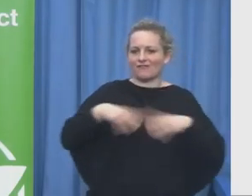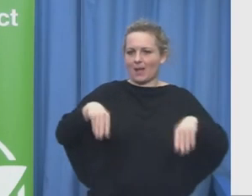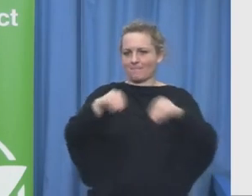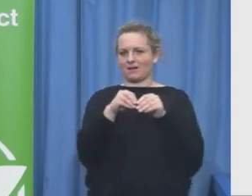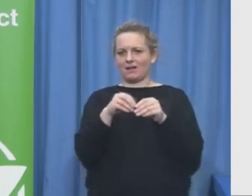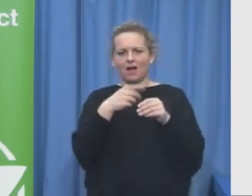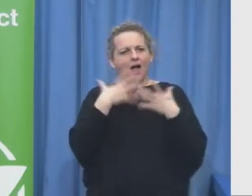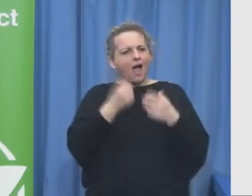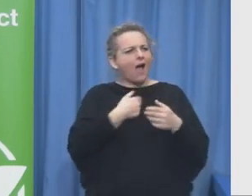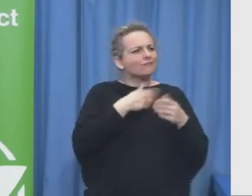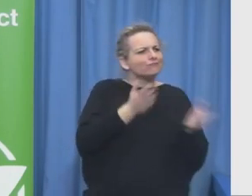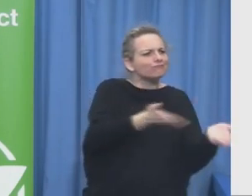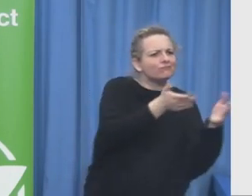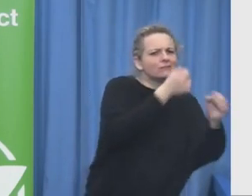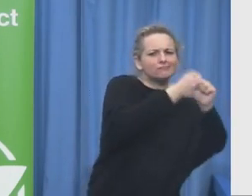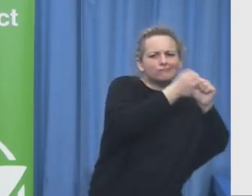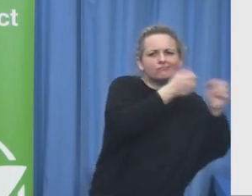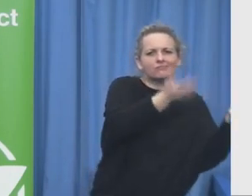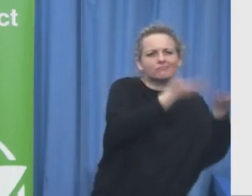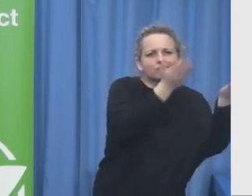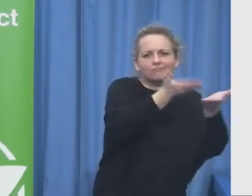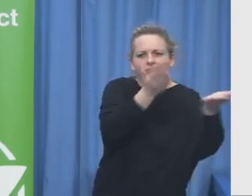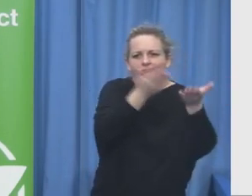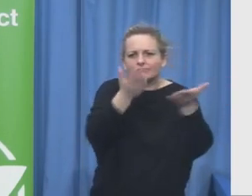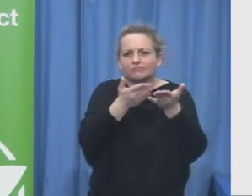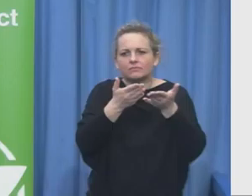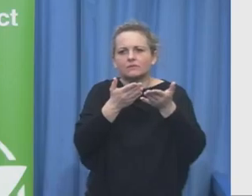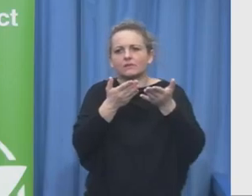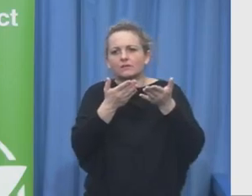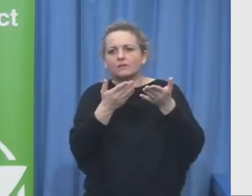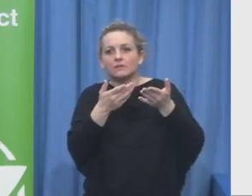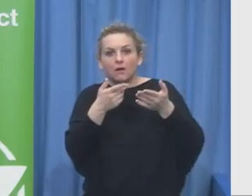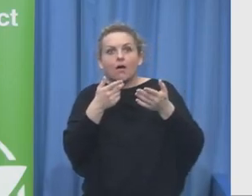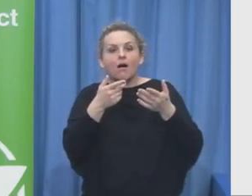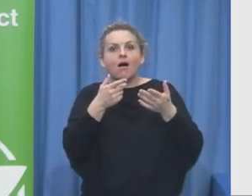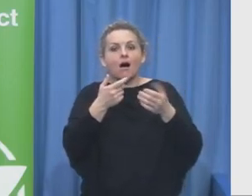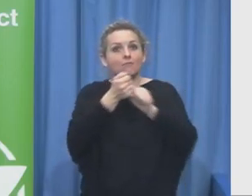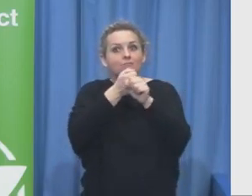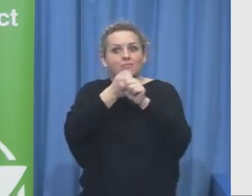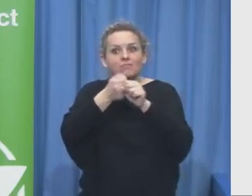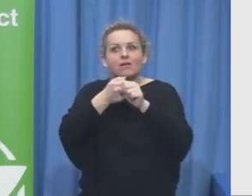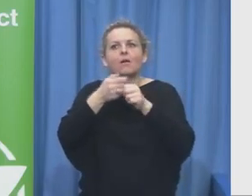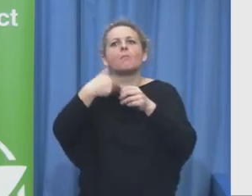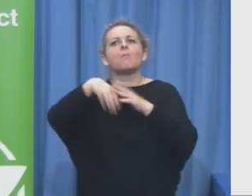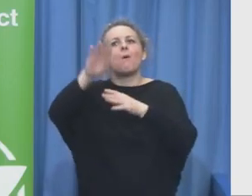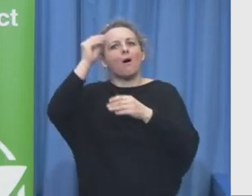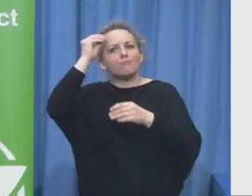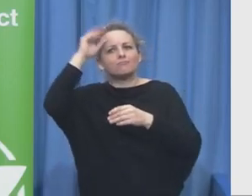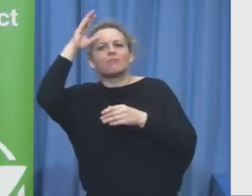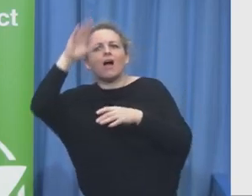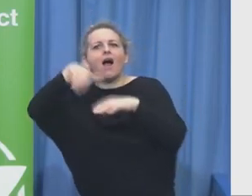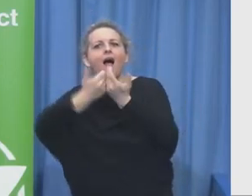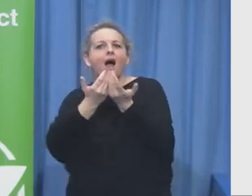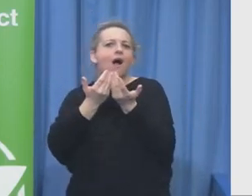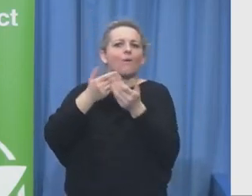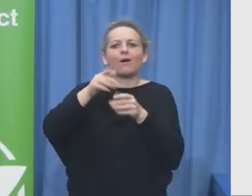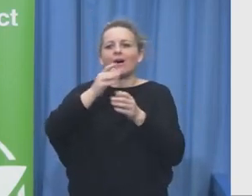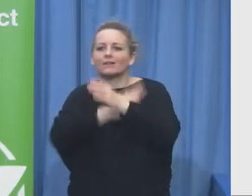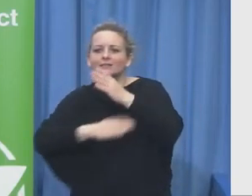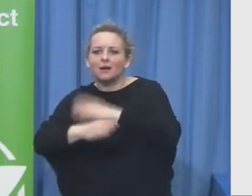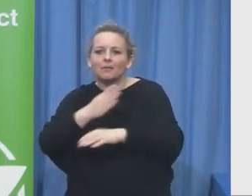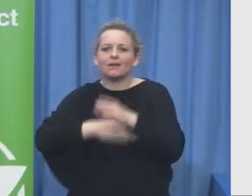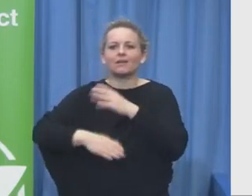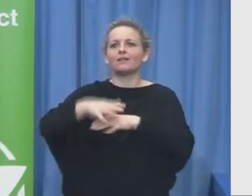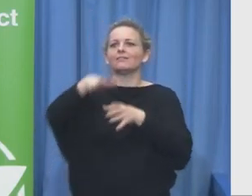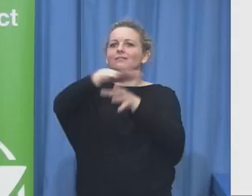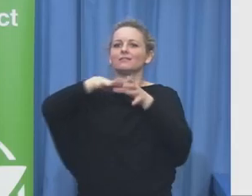foundation is involved in advocacy and raising awareness of disability inclusion Hollywood is crucial in shaping